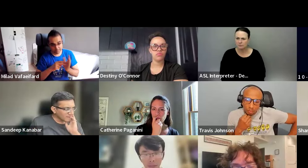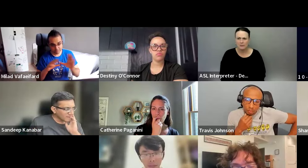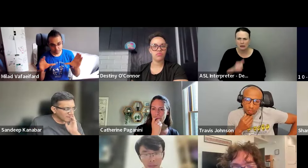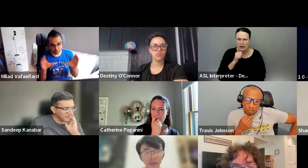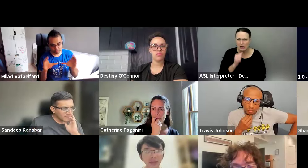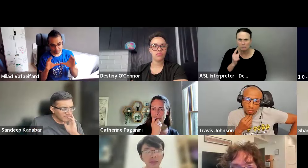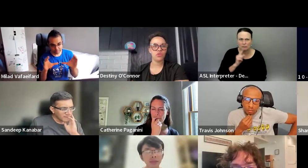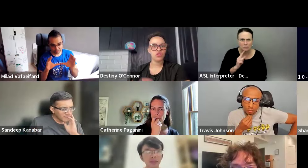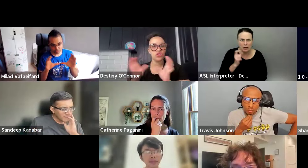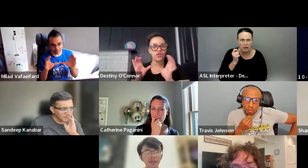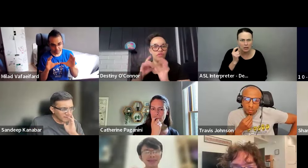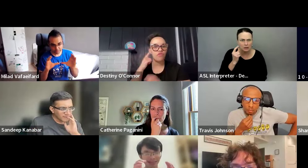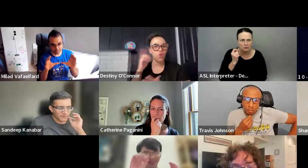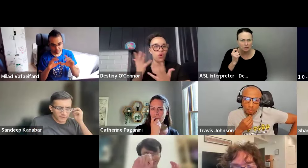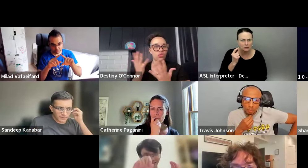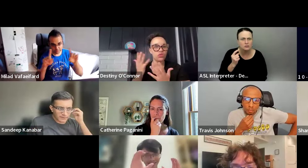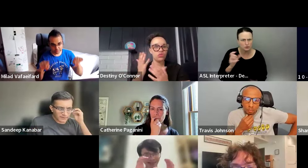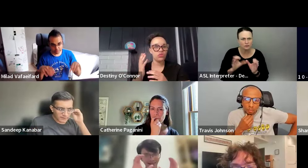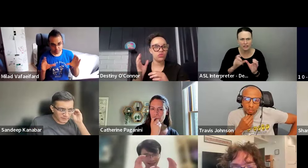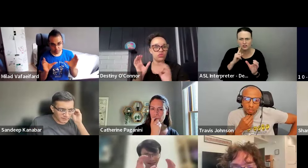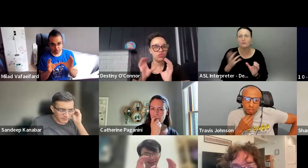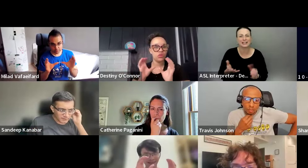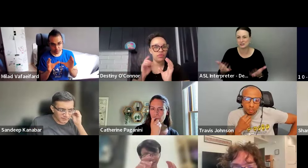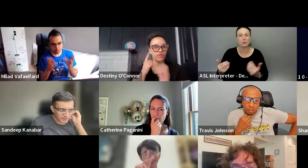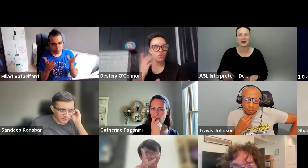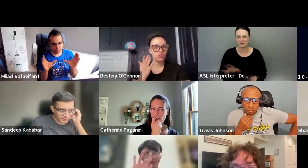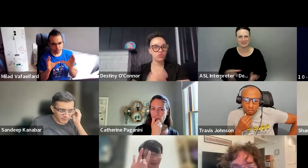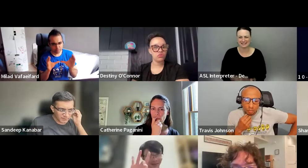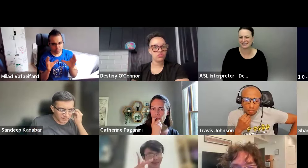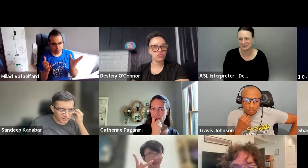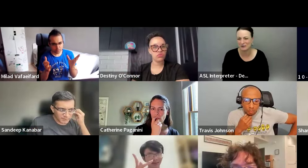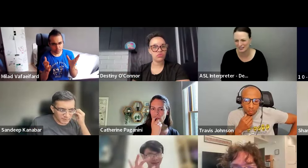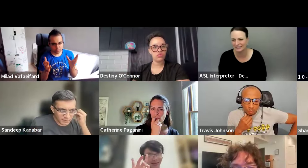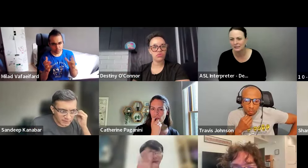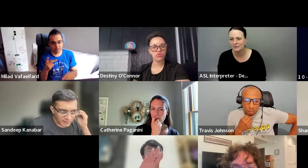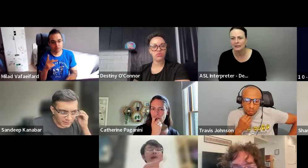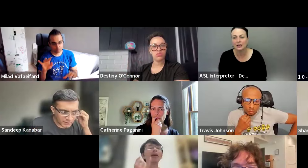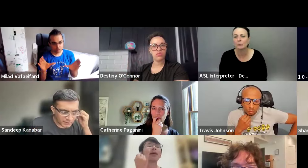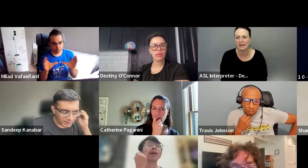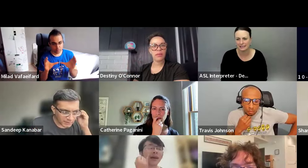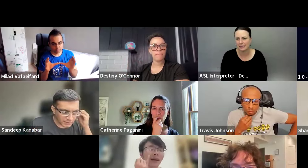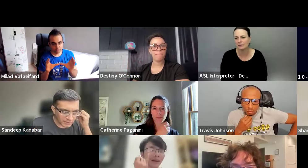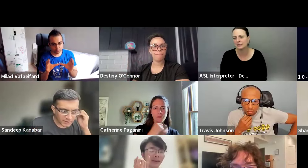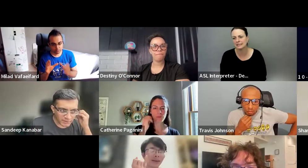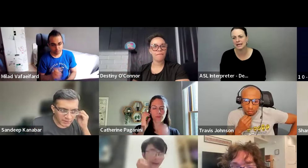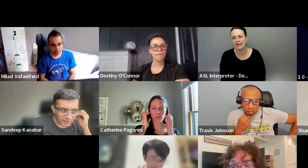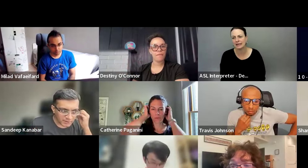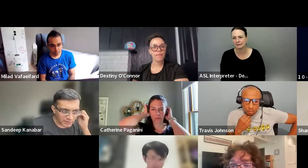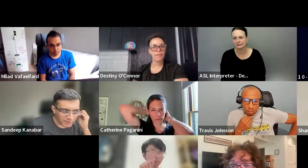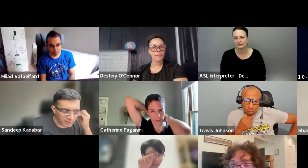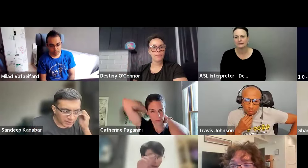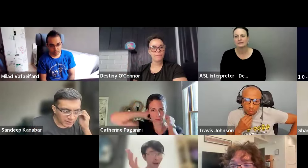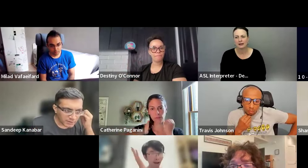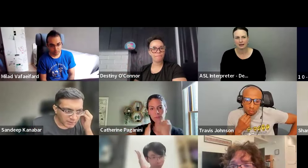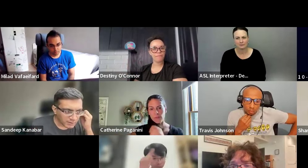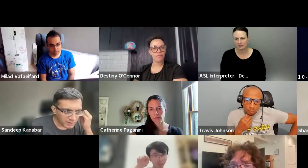um, I don't, certifications for what everyone's asking the same question, like Kubernetes. Um, let's say,